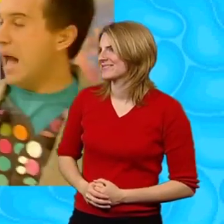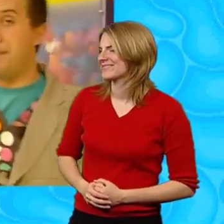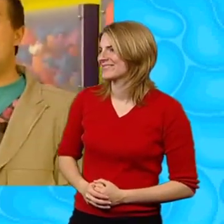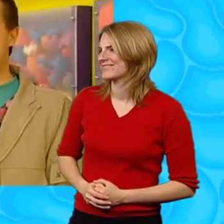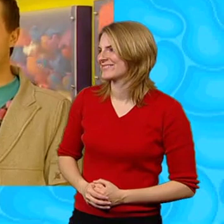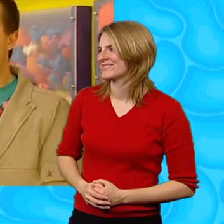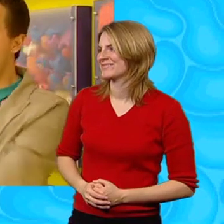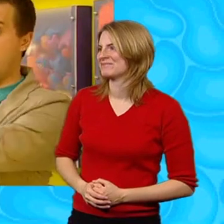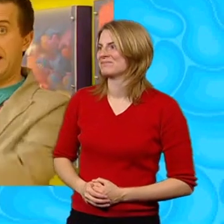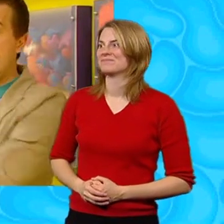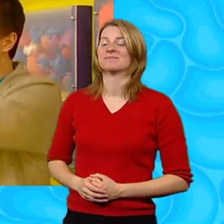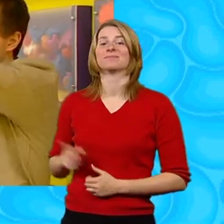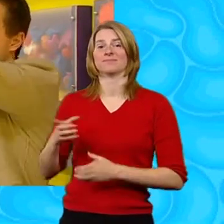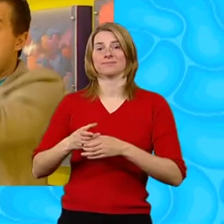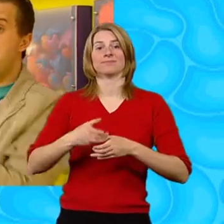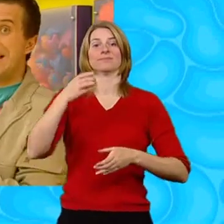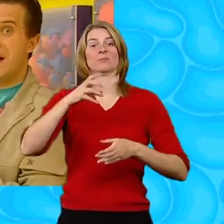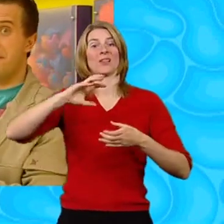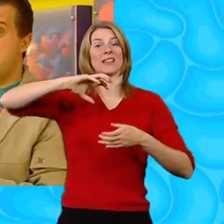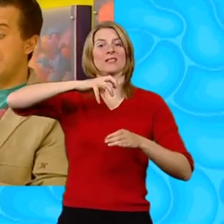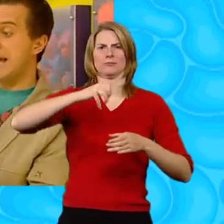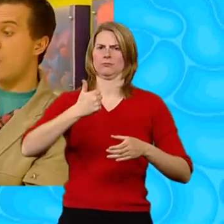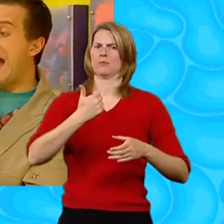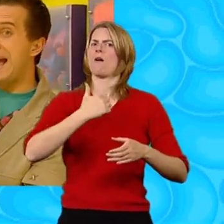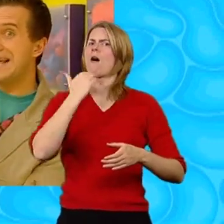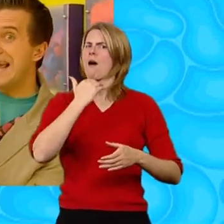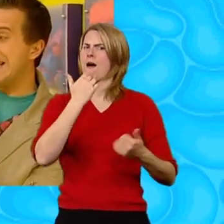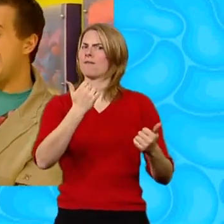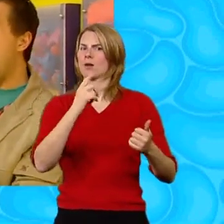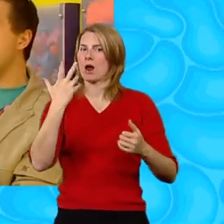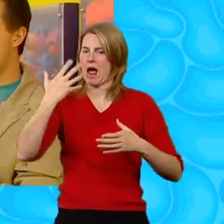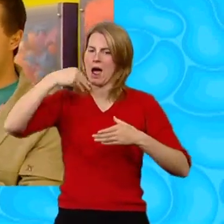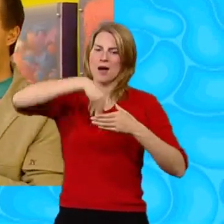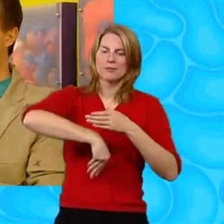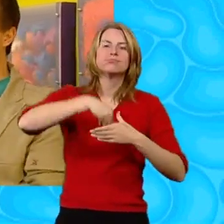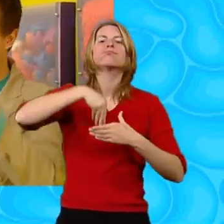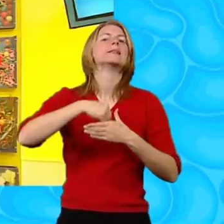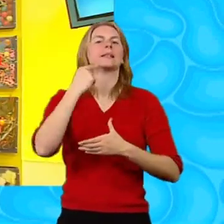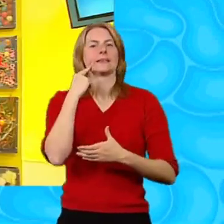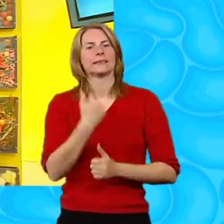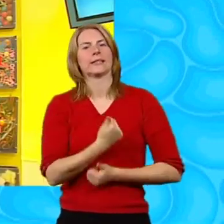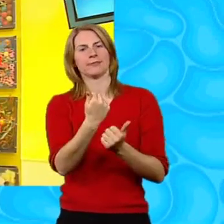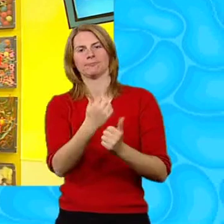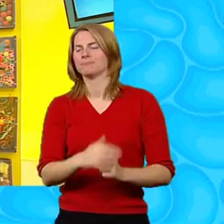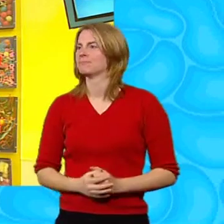A plastic jar with a lid That's big enough for you to get your hand in and out of easily